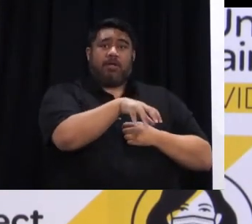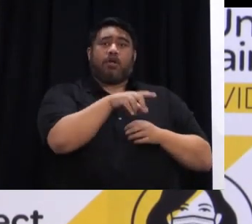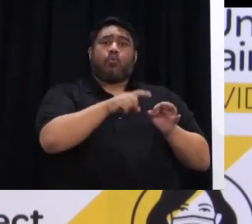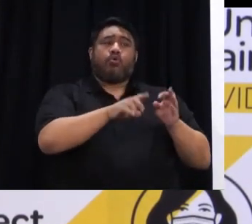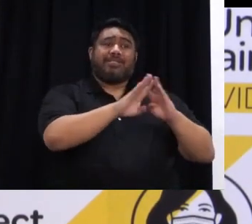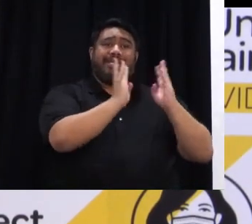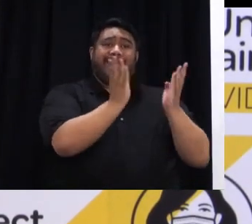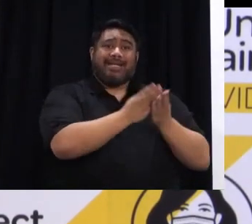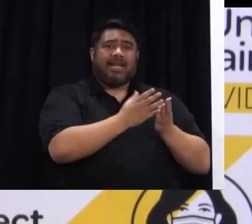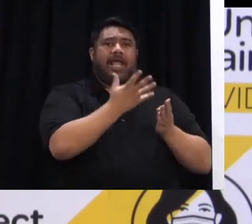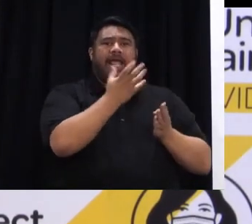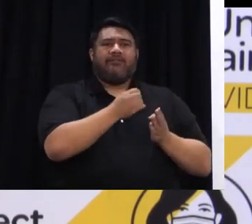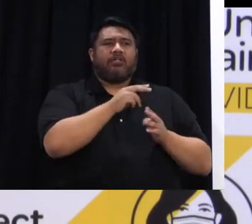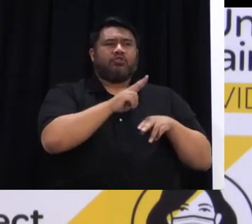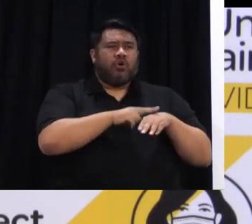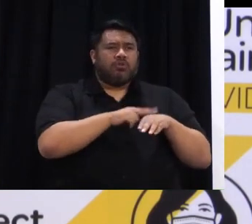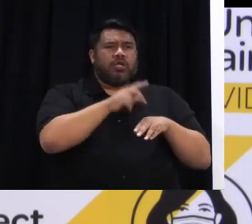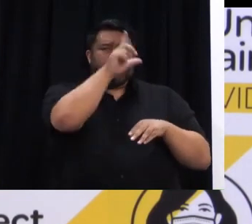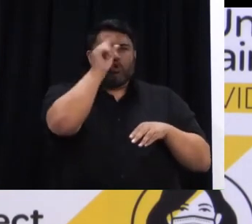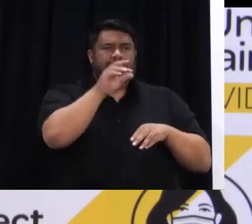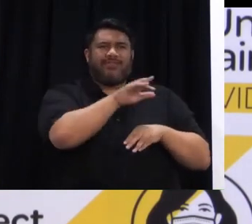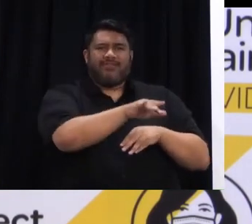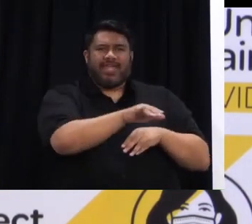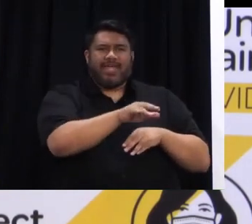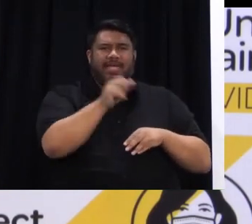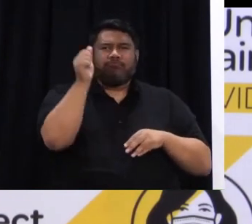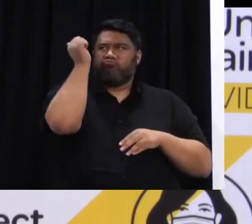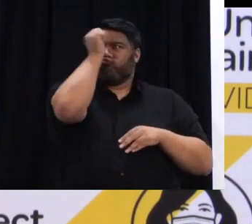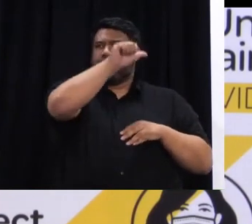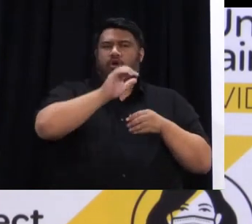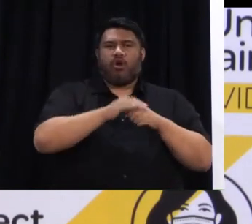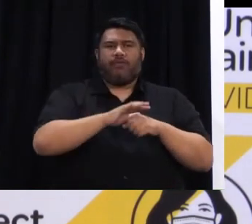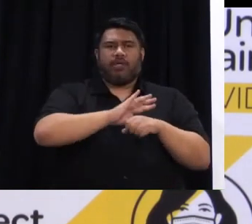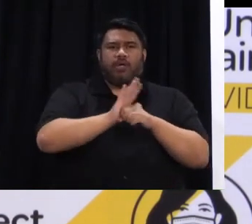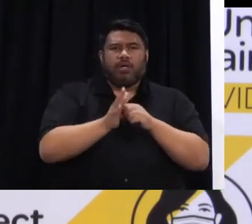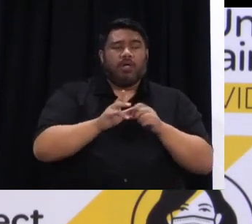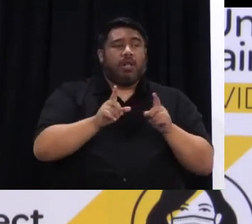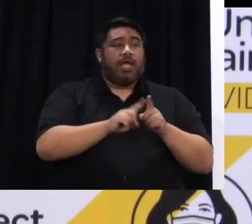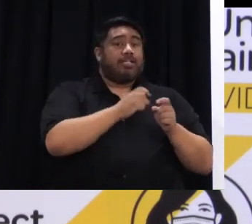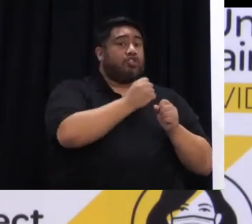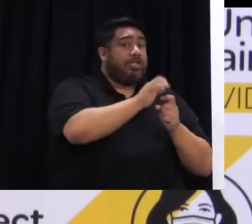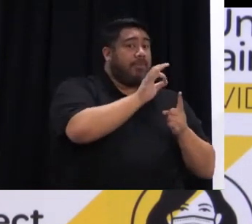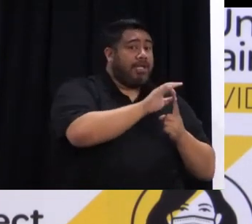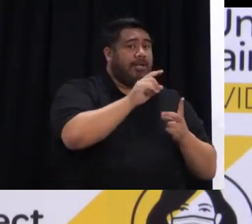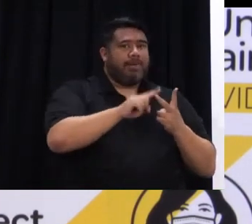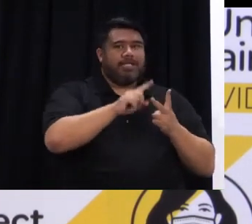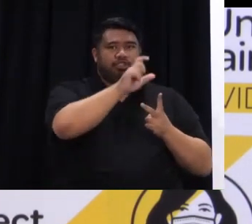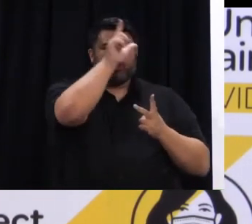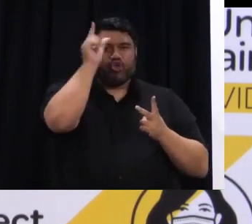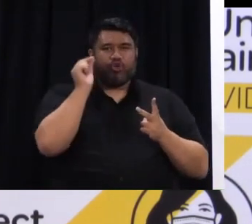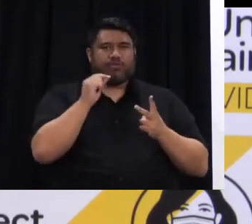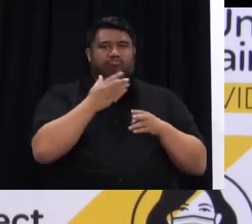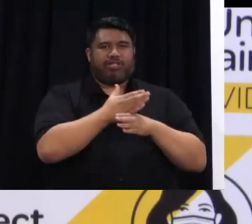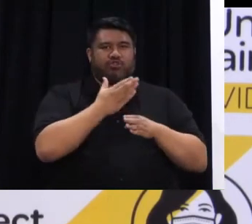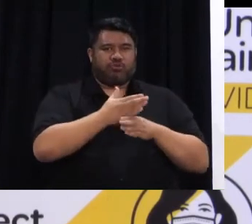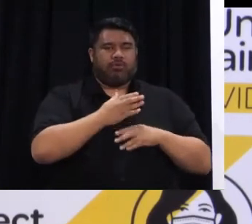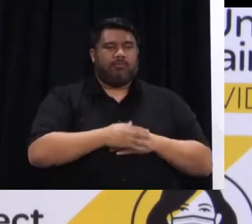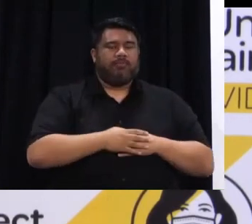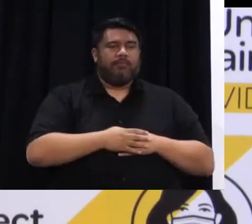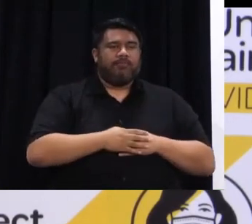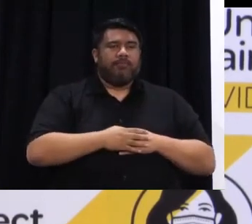facilities 24-7, and that includes GP and or nurse practitioners. And in this case,